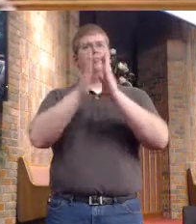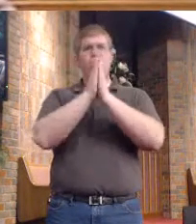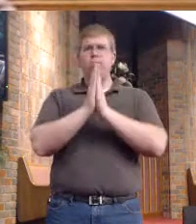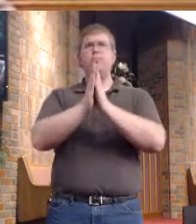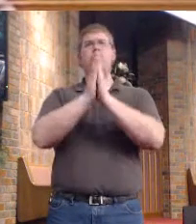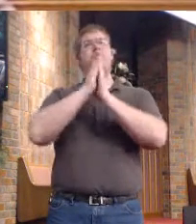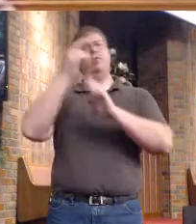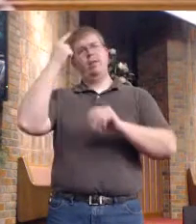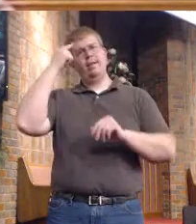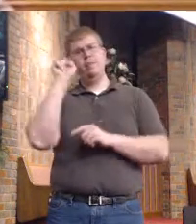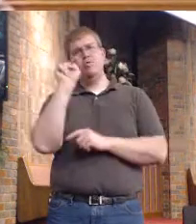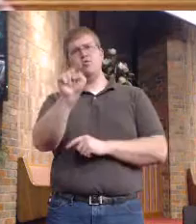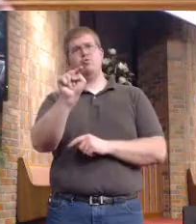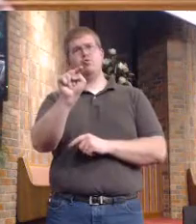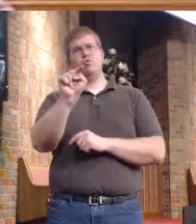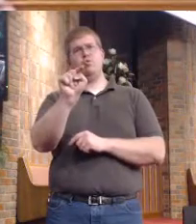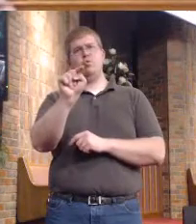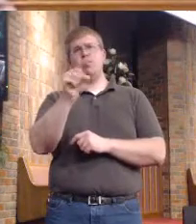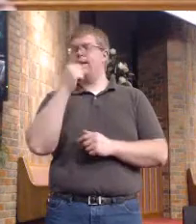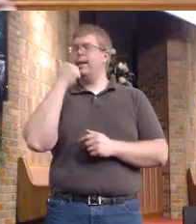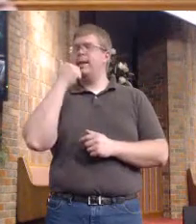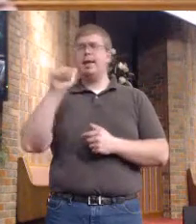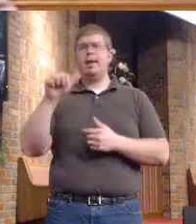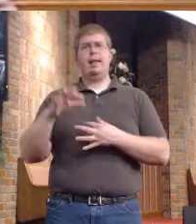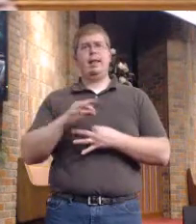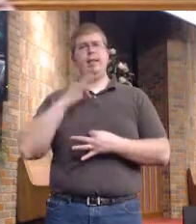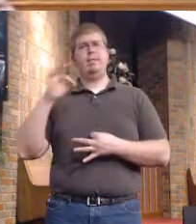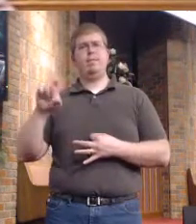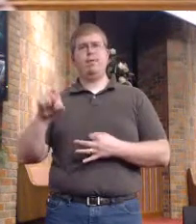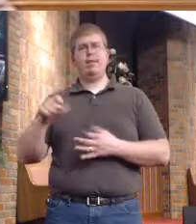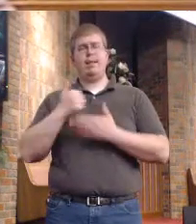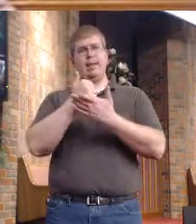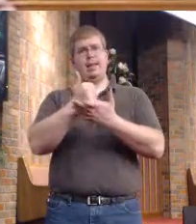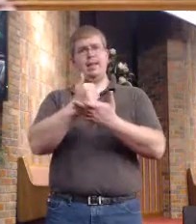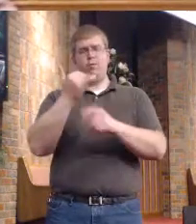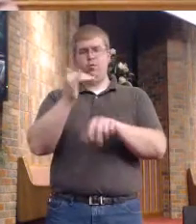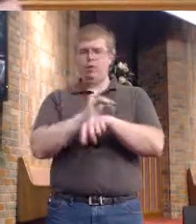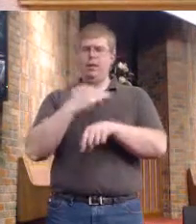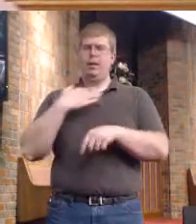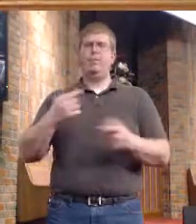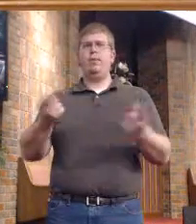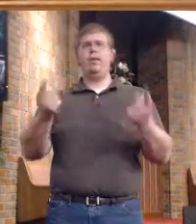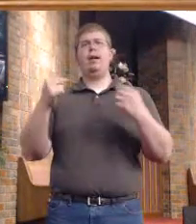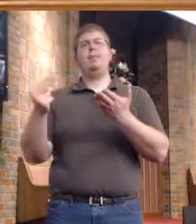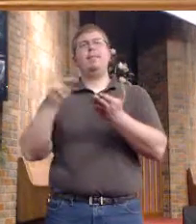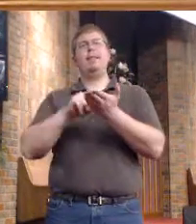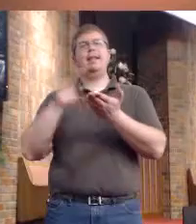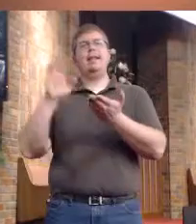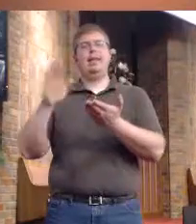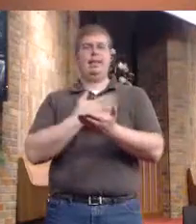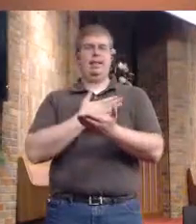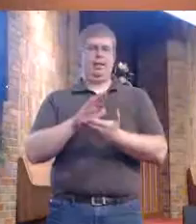your behalf. If there is some spiritual need that we can assist you with tonight, come while we stand and sing.